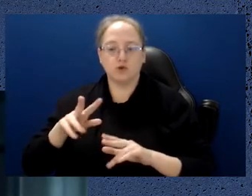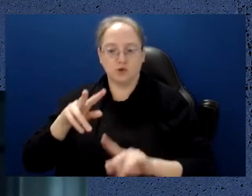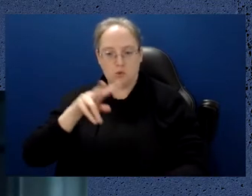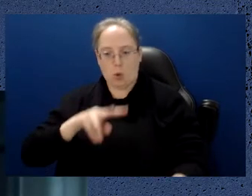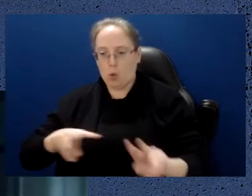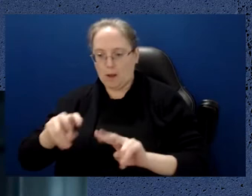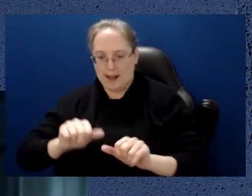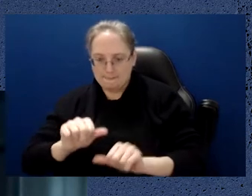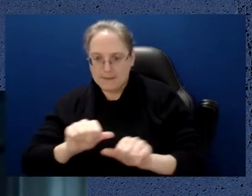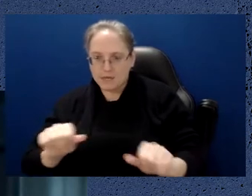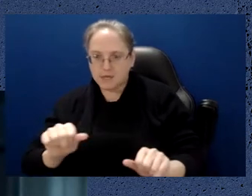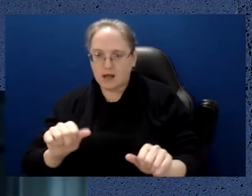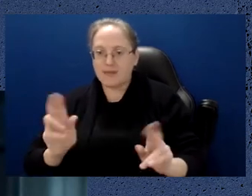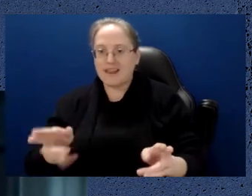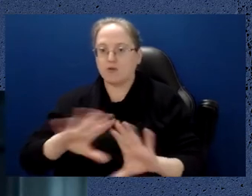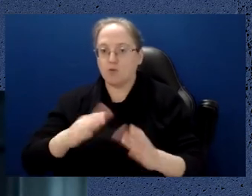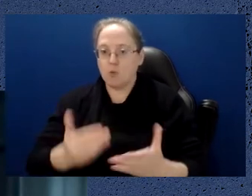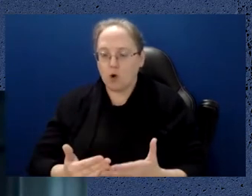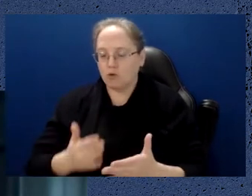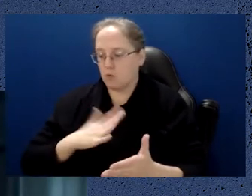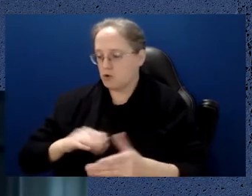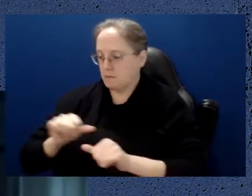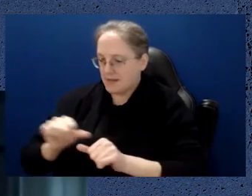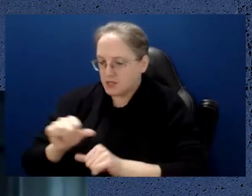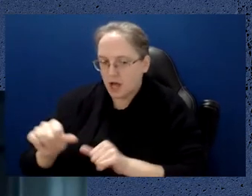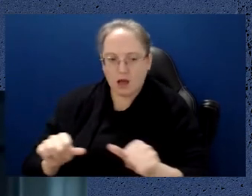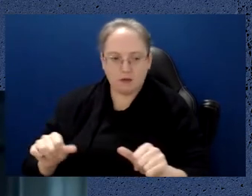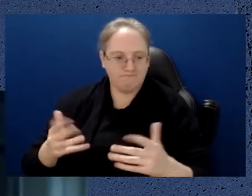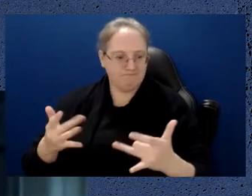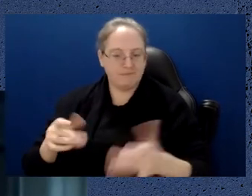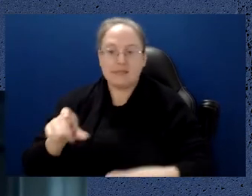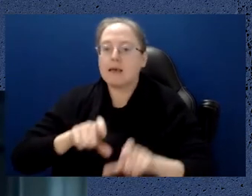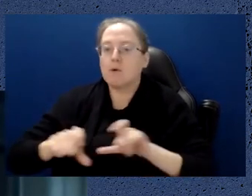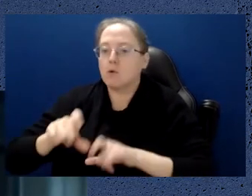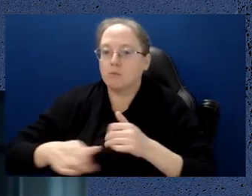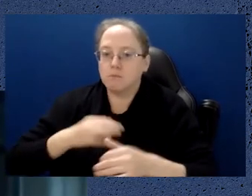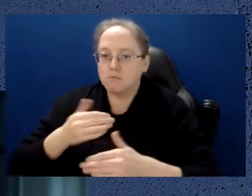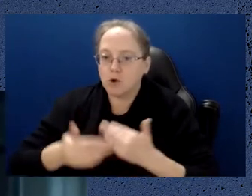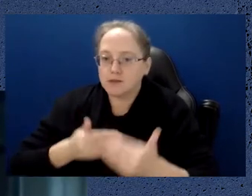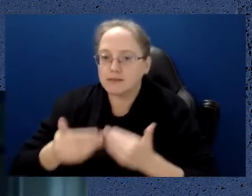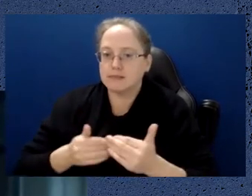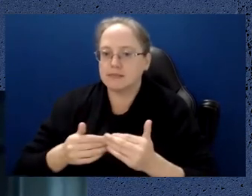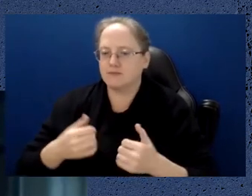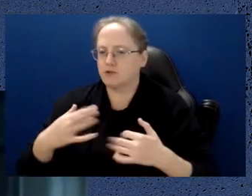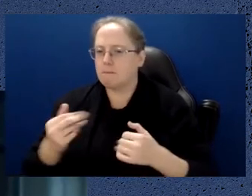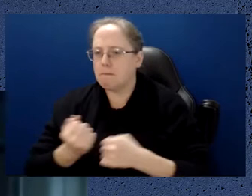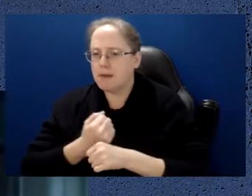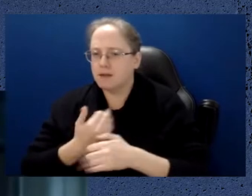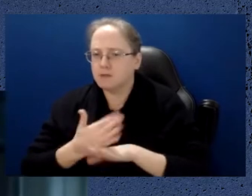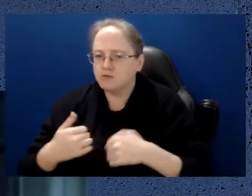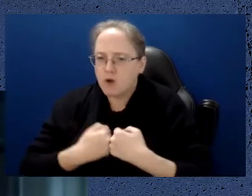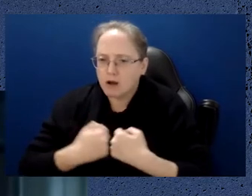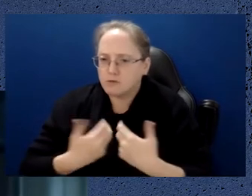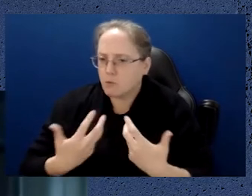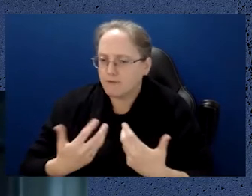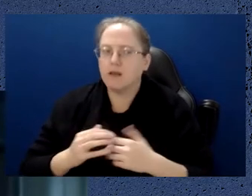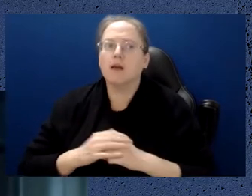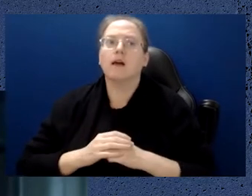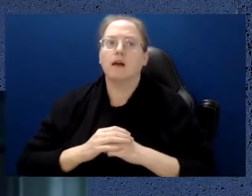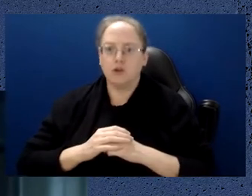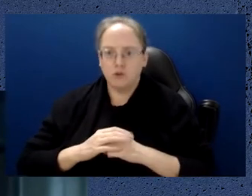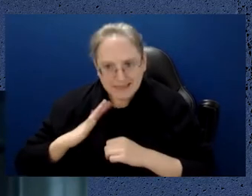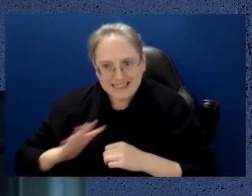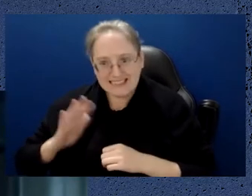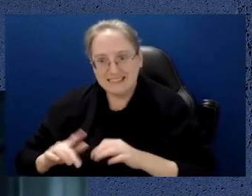model chemical processes, drugs, etc., but really needed to use quantum computing in order to do so